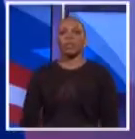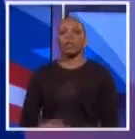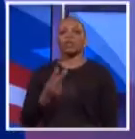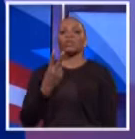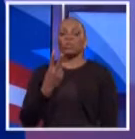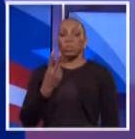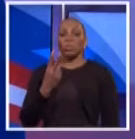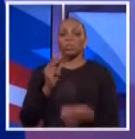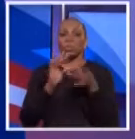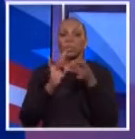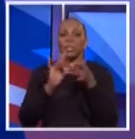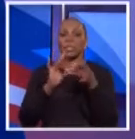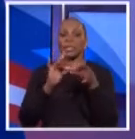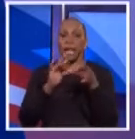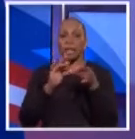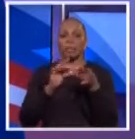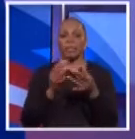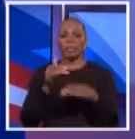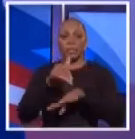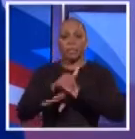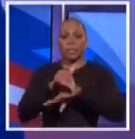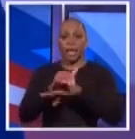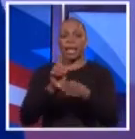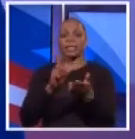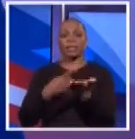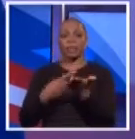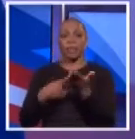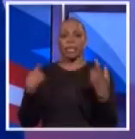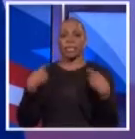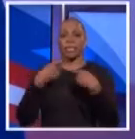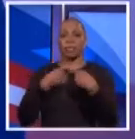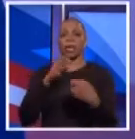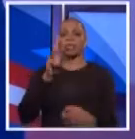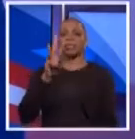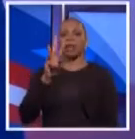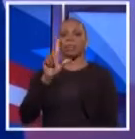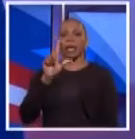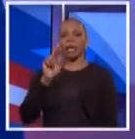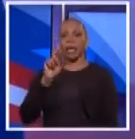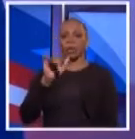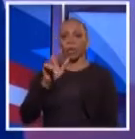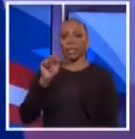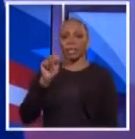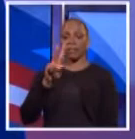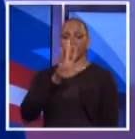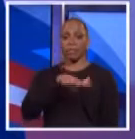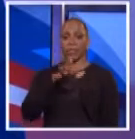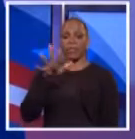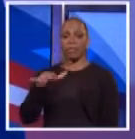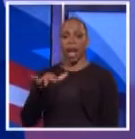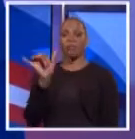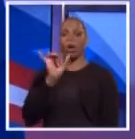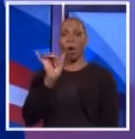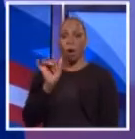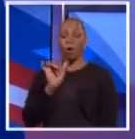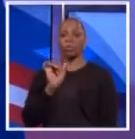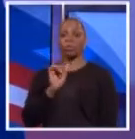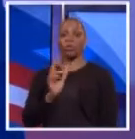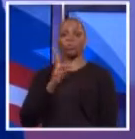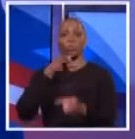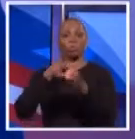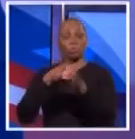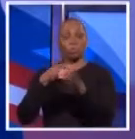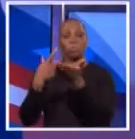program notes. You can also see tonight's debate in Spanish on WLNY-TV 55. And you can join the debate discussion